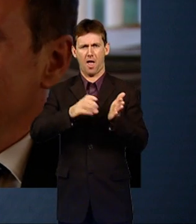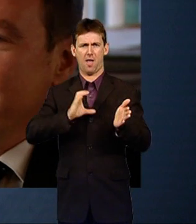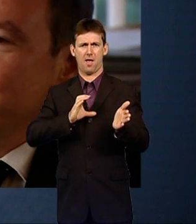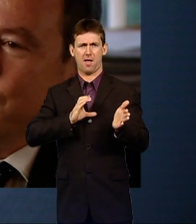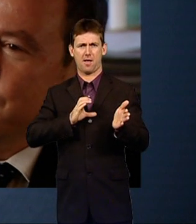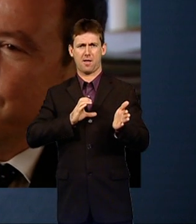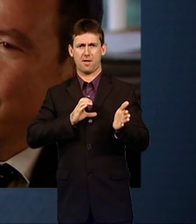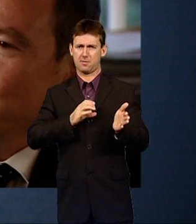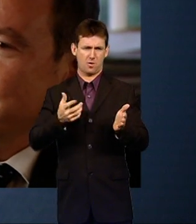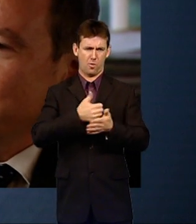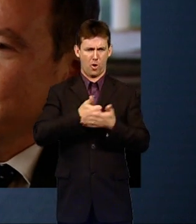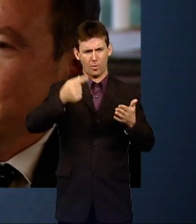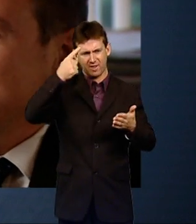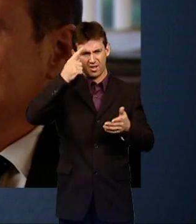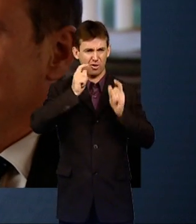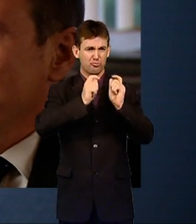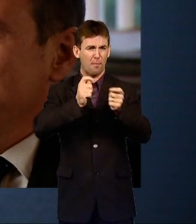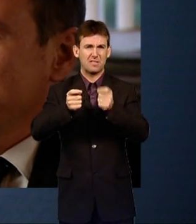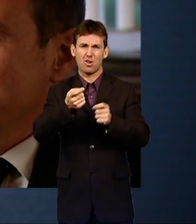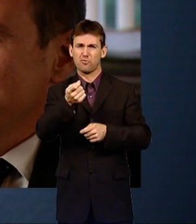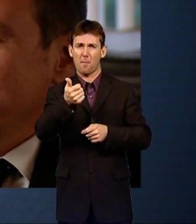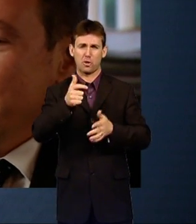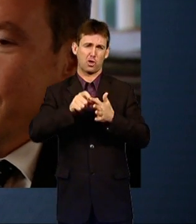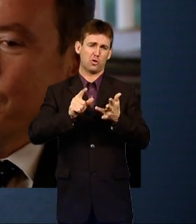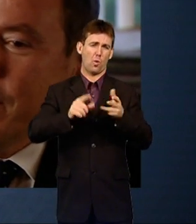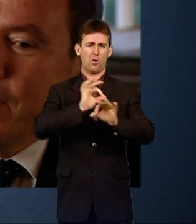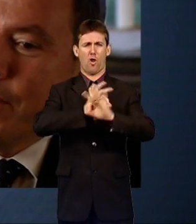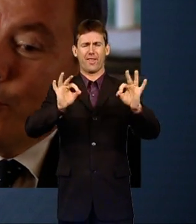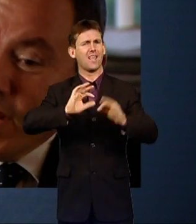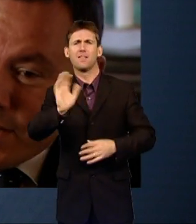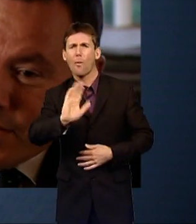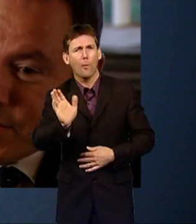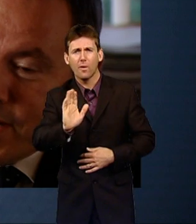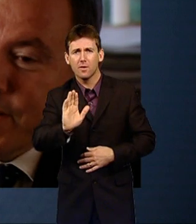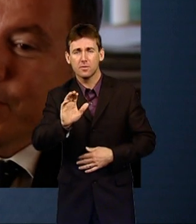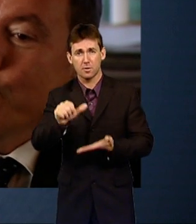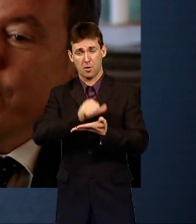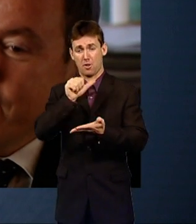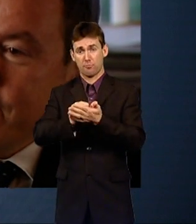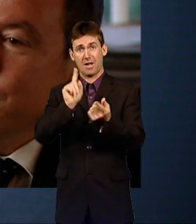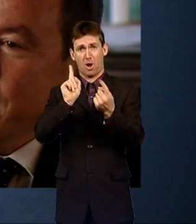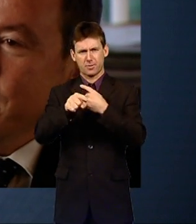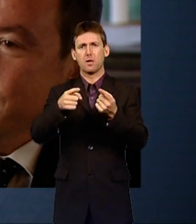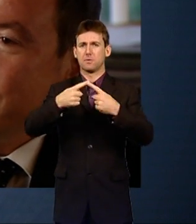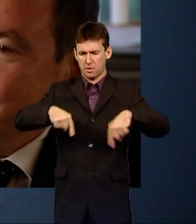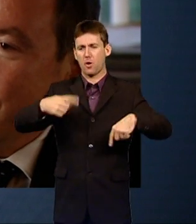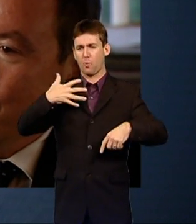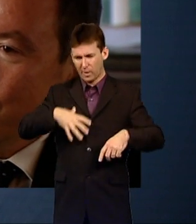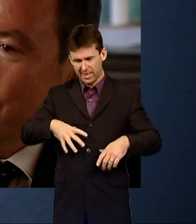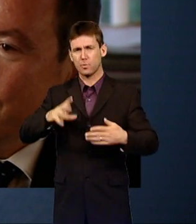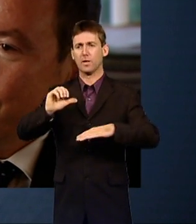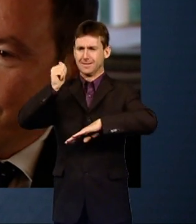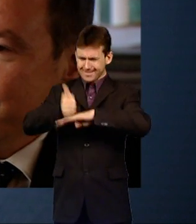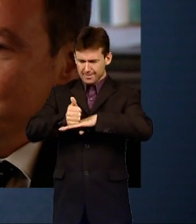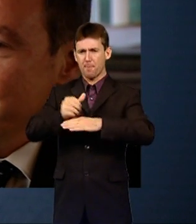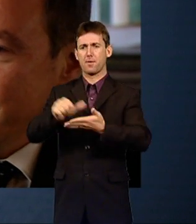there aren't many treatments available, so what do we do? The right answer is we need to make these things available